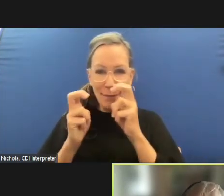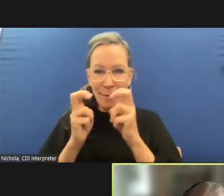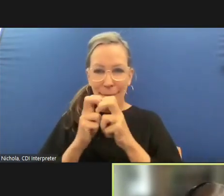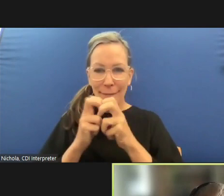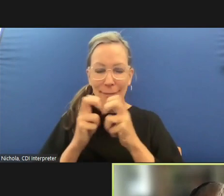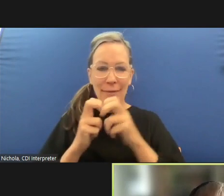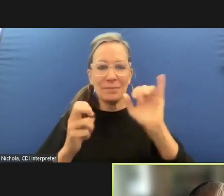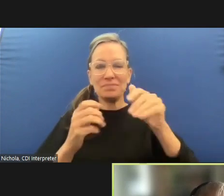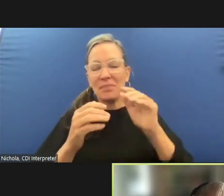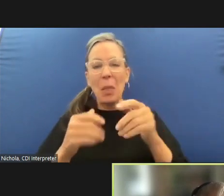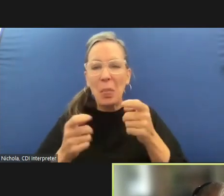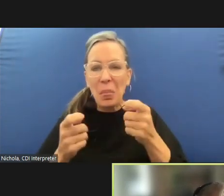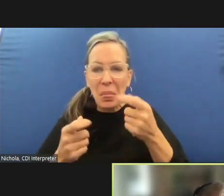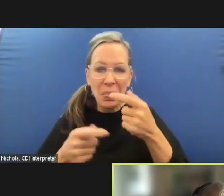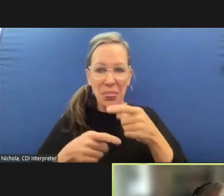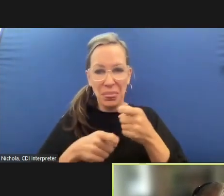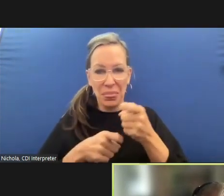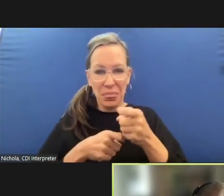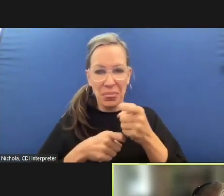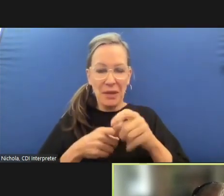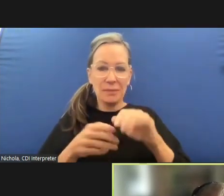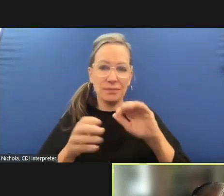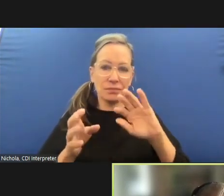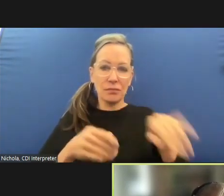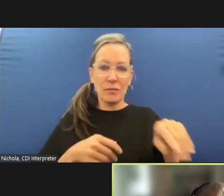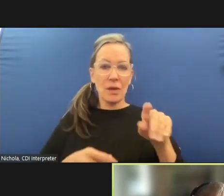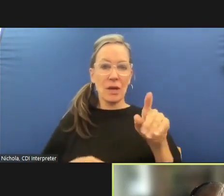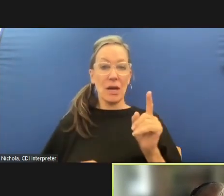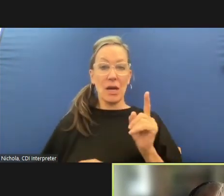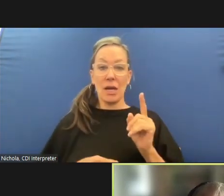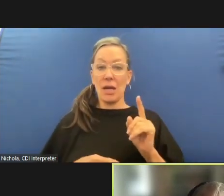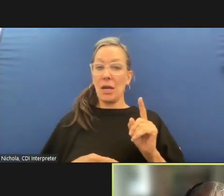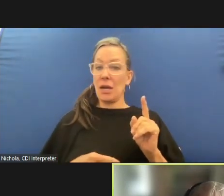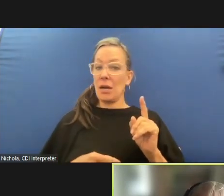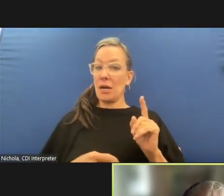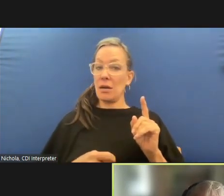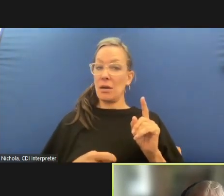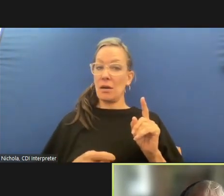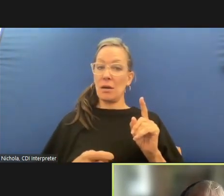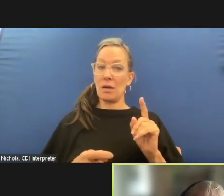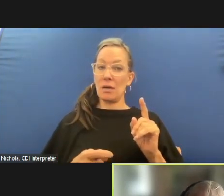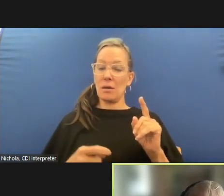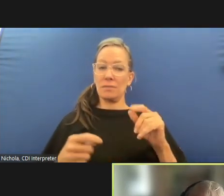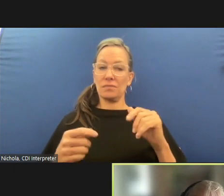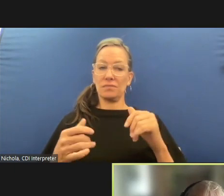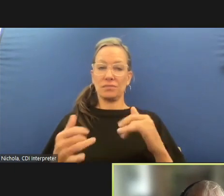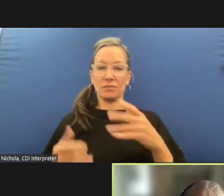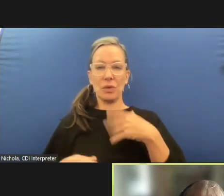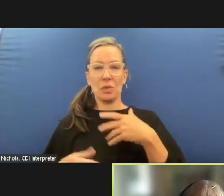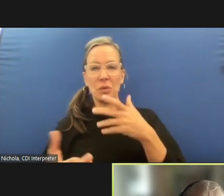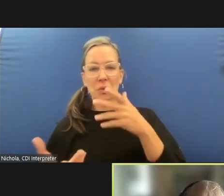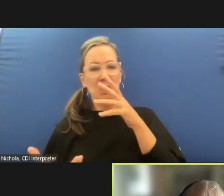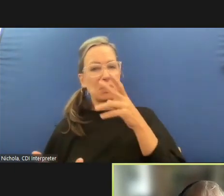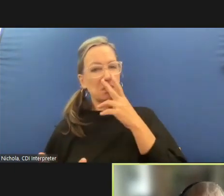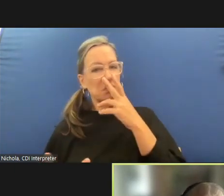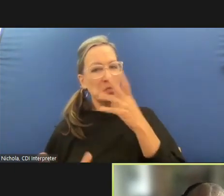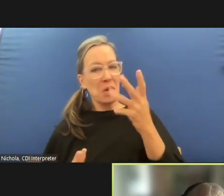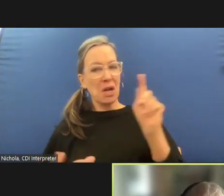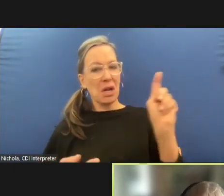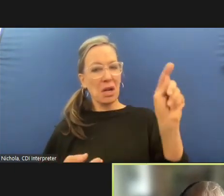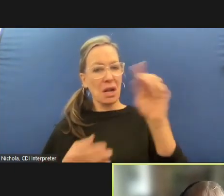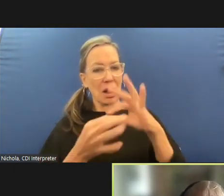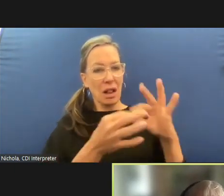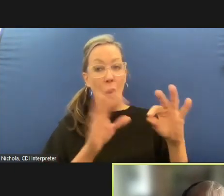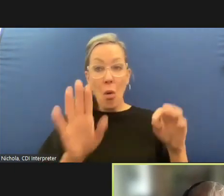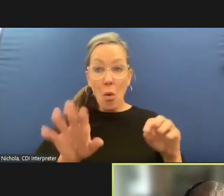as people begin to speak is that a large segment of the community starts out